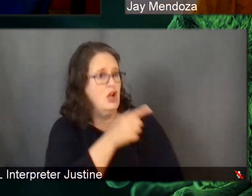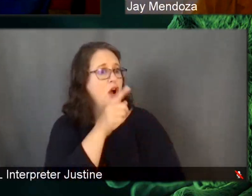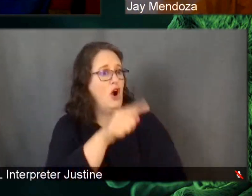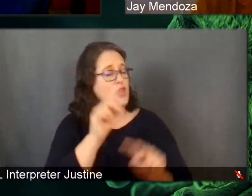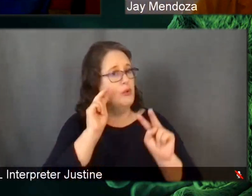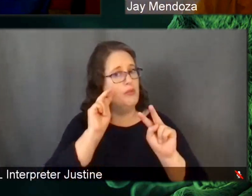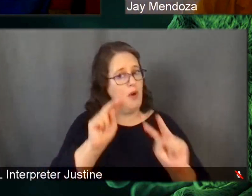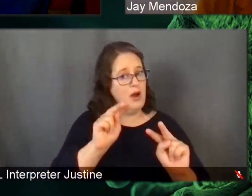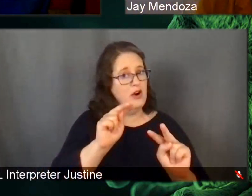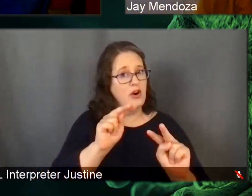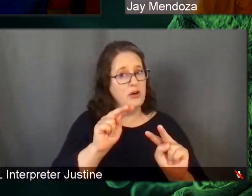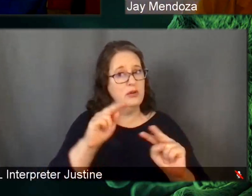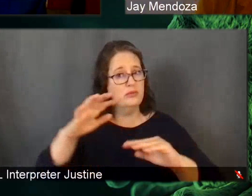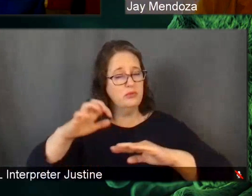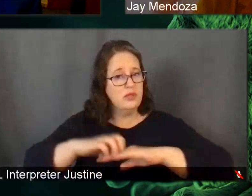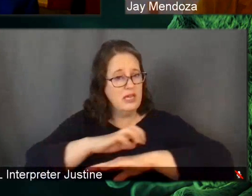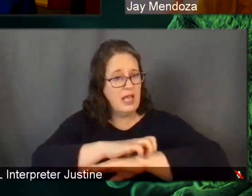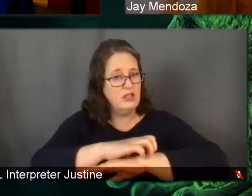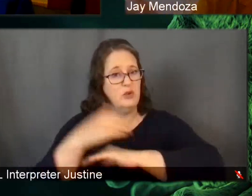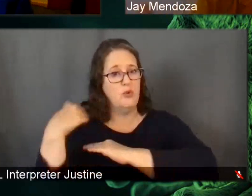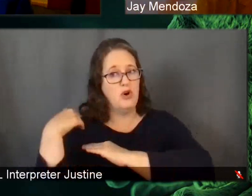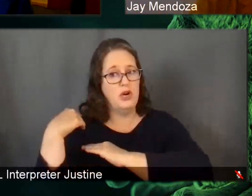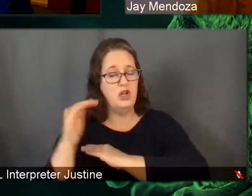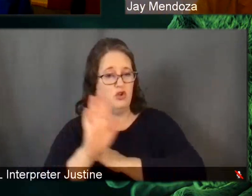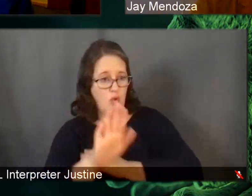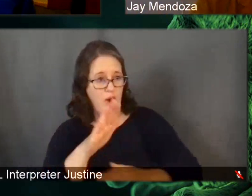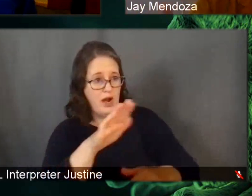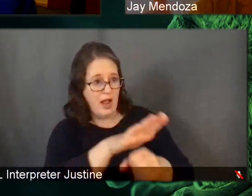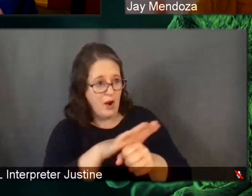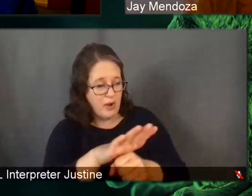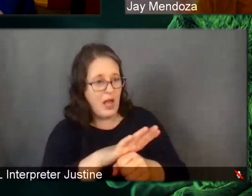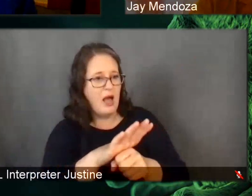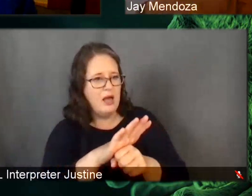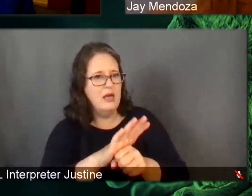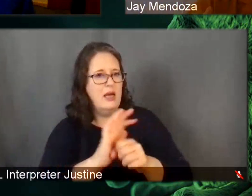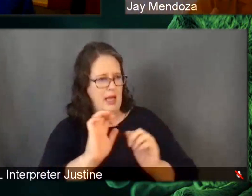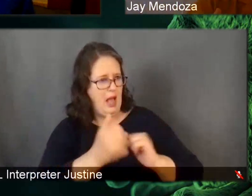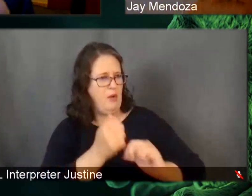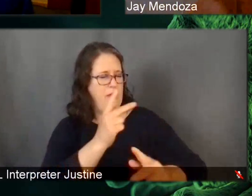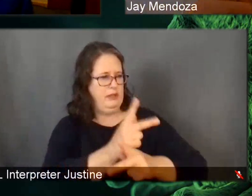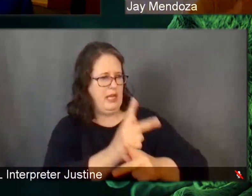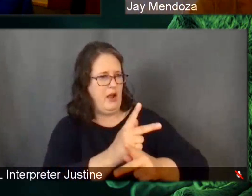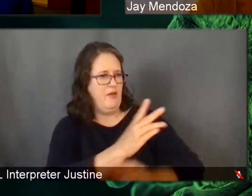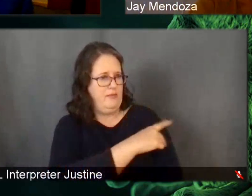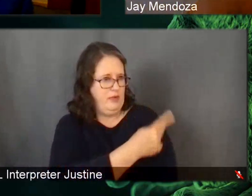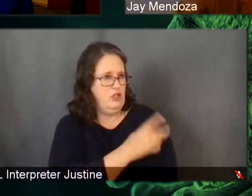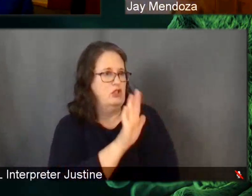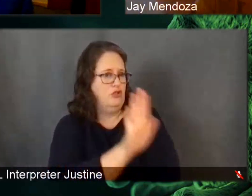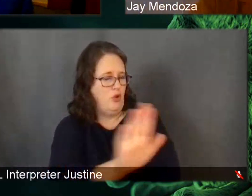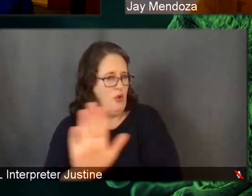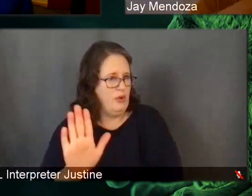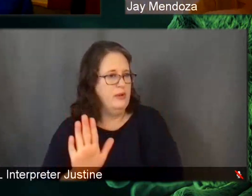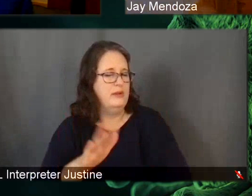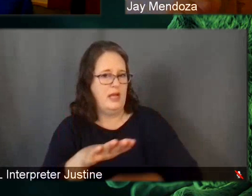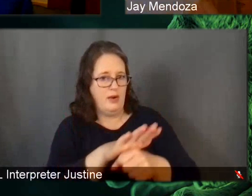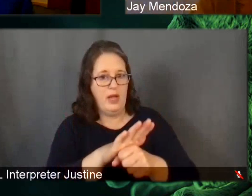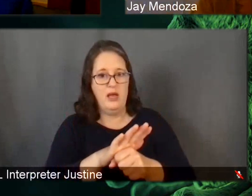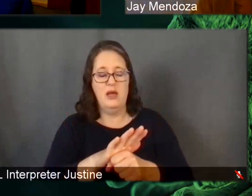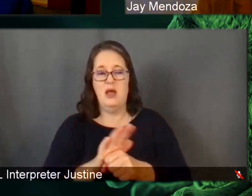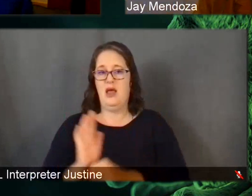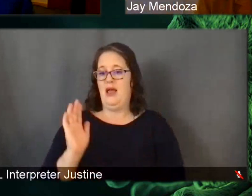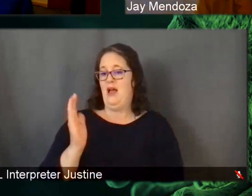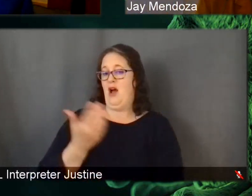designed to address the cancer burden, uh, for those folks in your backyard? And our backyard, as you know, is the 13 counties in Western